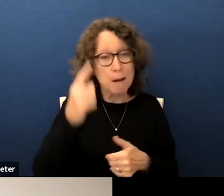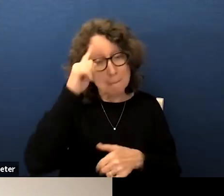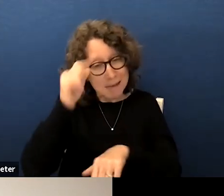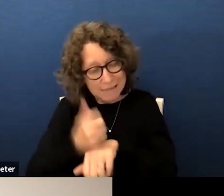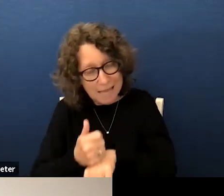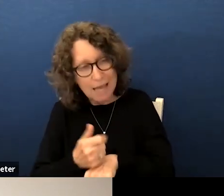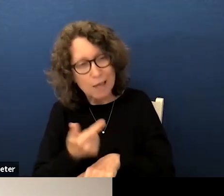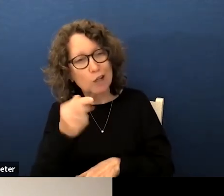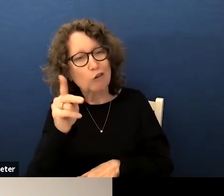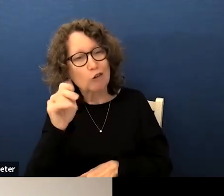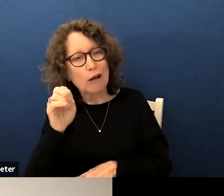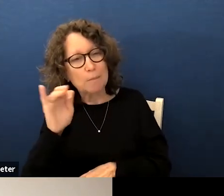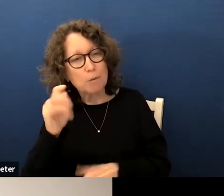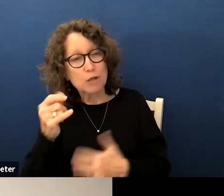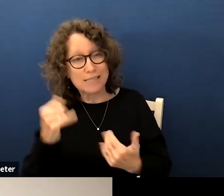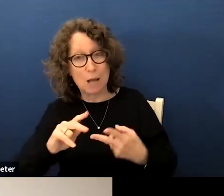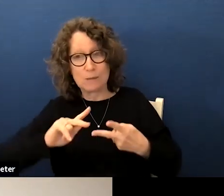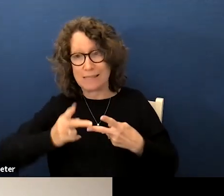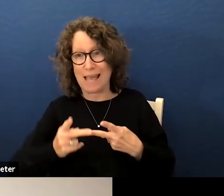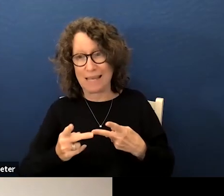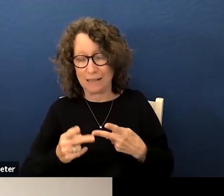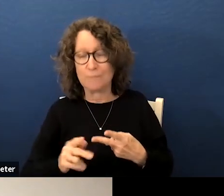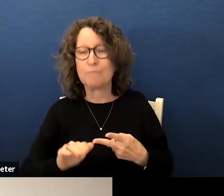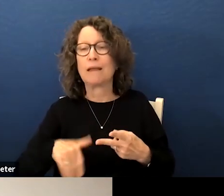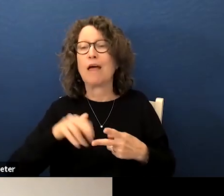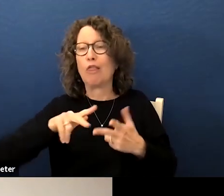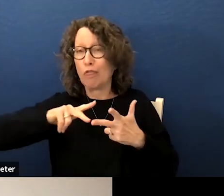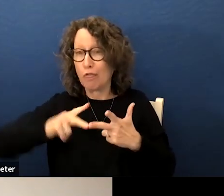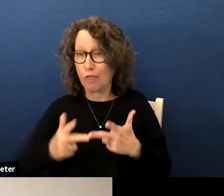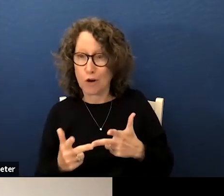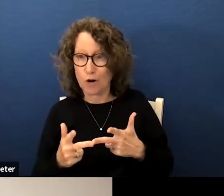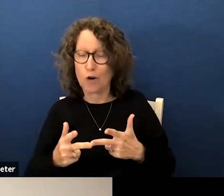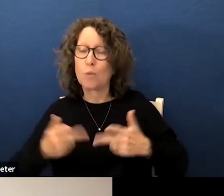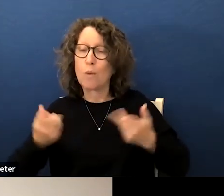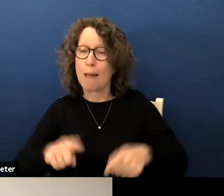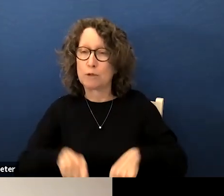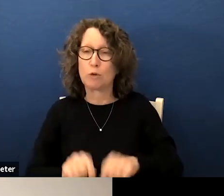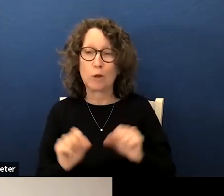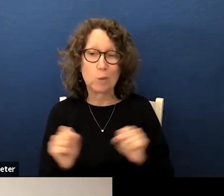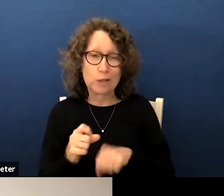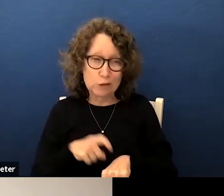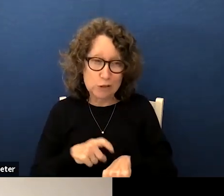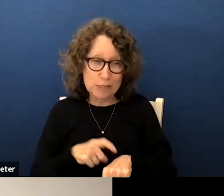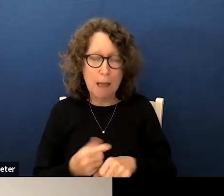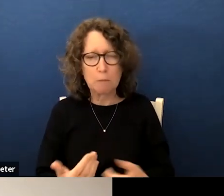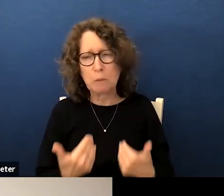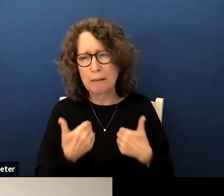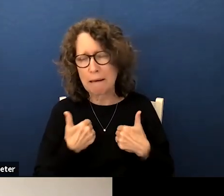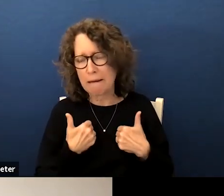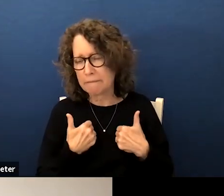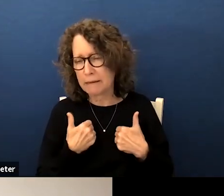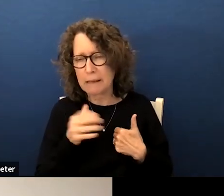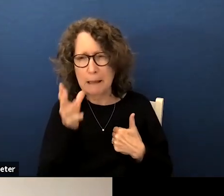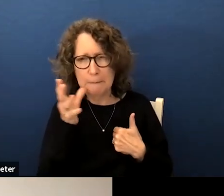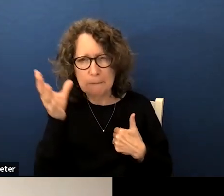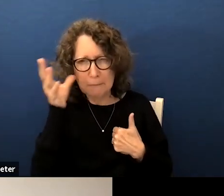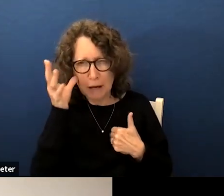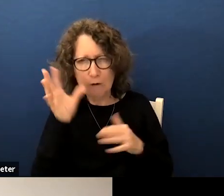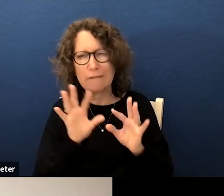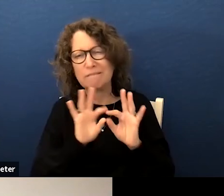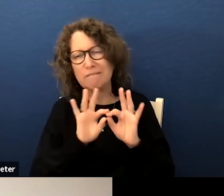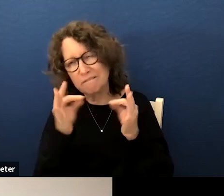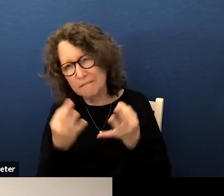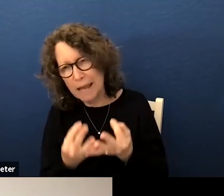that's what's been happening we're in cycle two our next cycle will be in the winter and we'll be having a a parent family